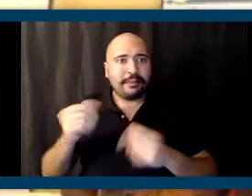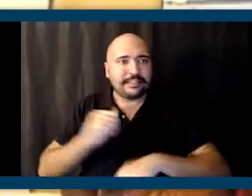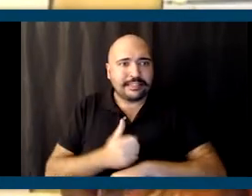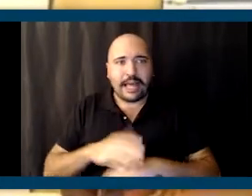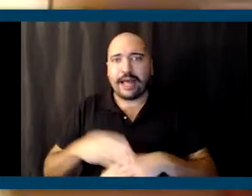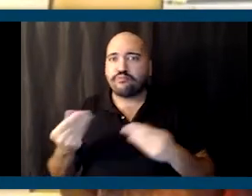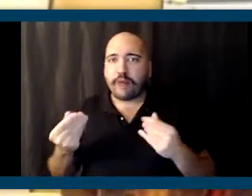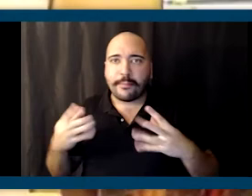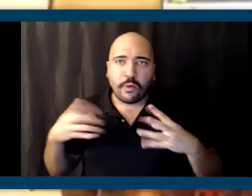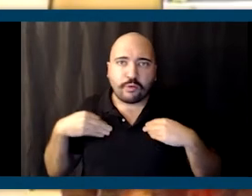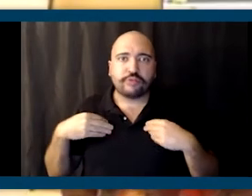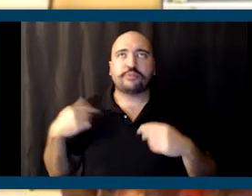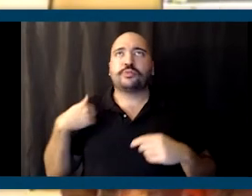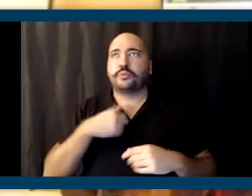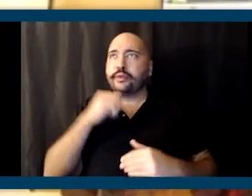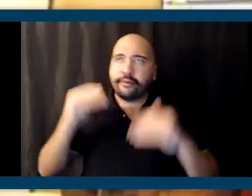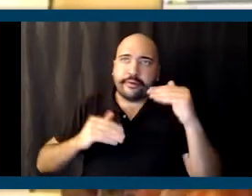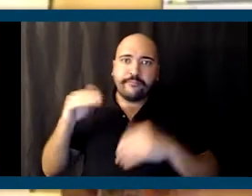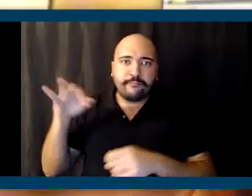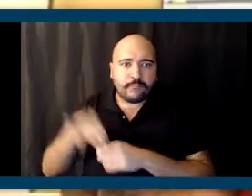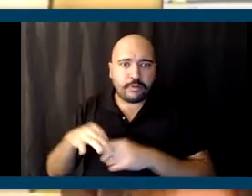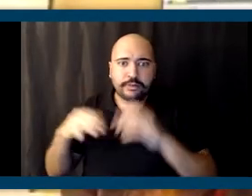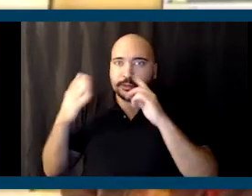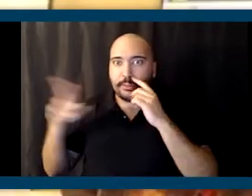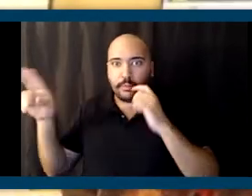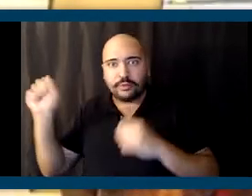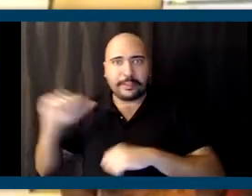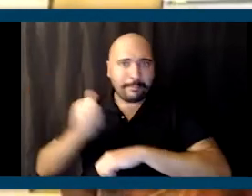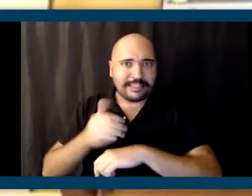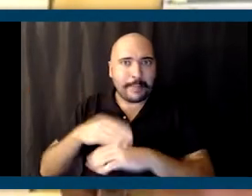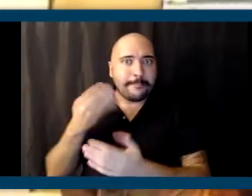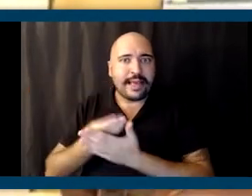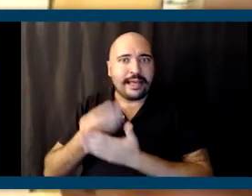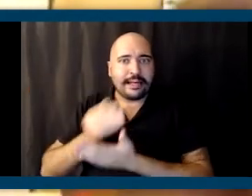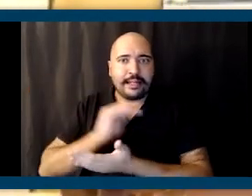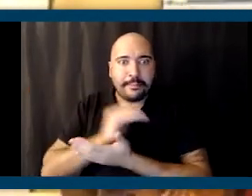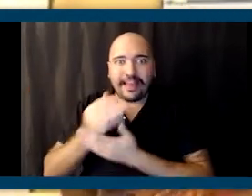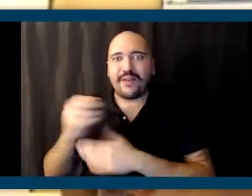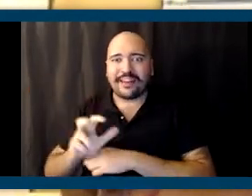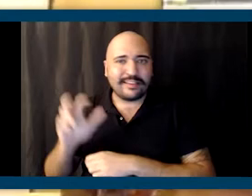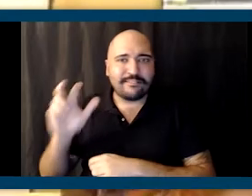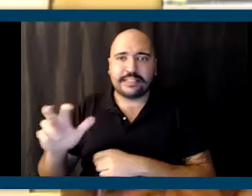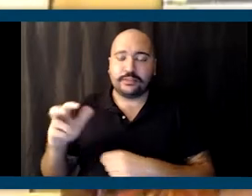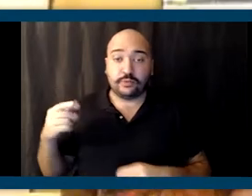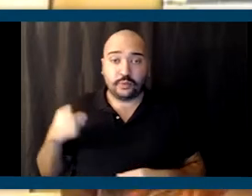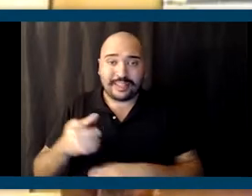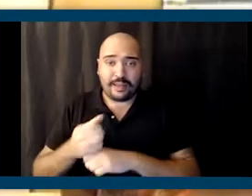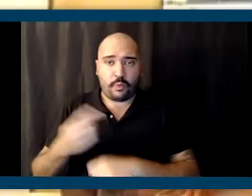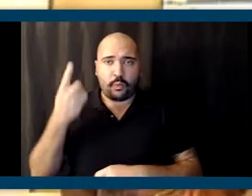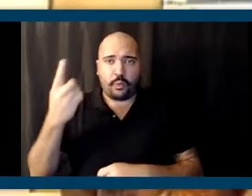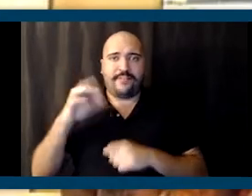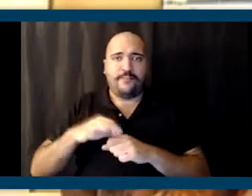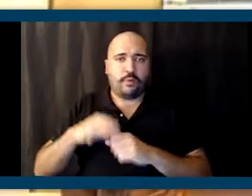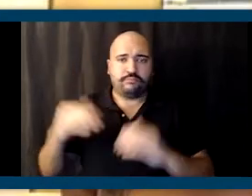ownership. We don't prorate votes as some countries do based on the amount of money you have and the investment. You get one vote like